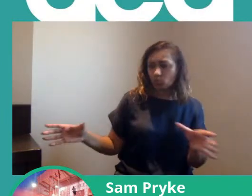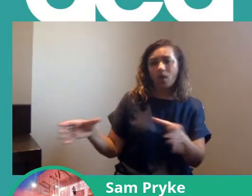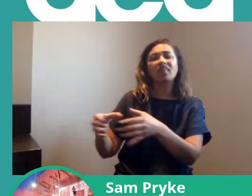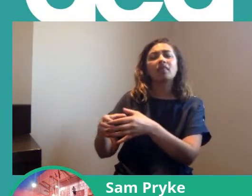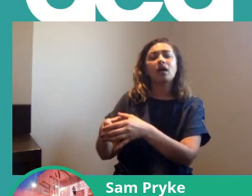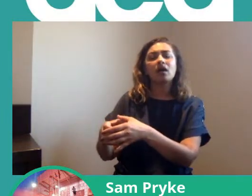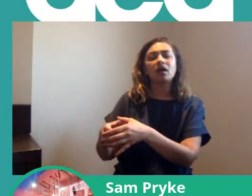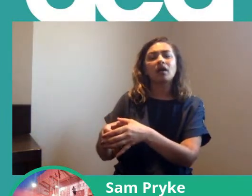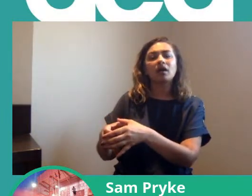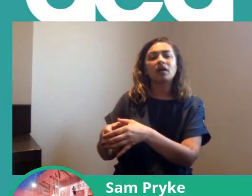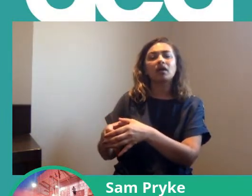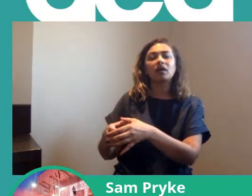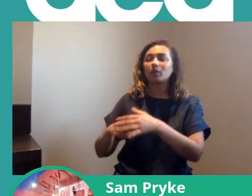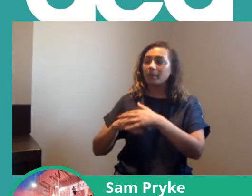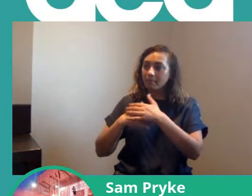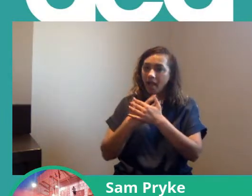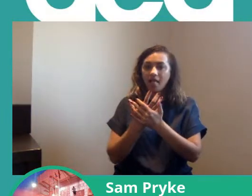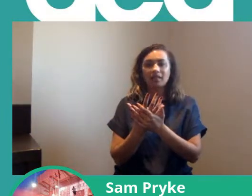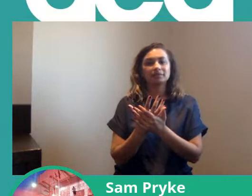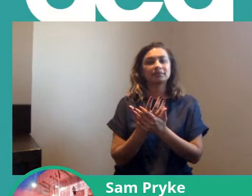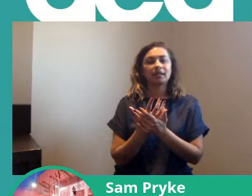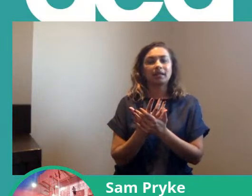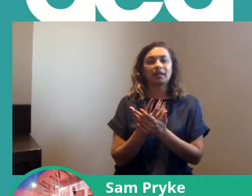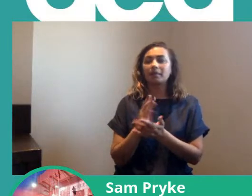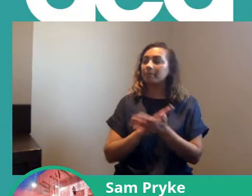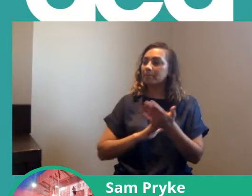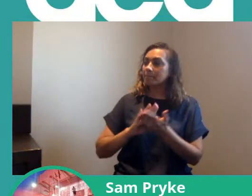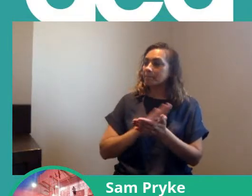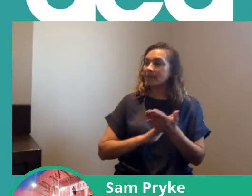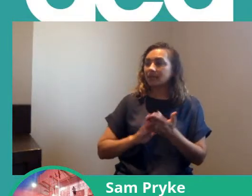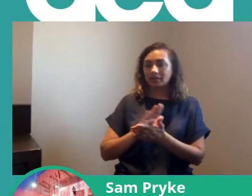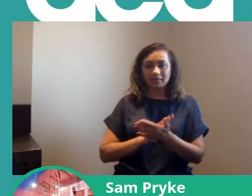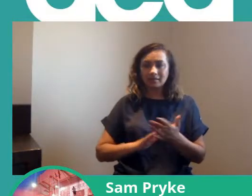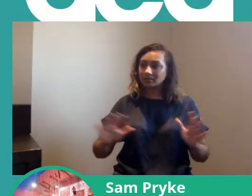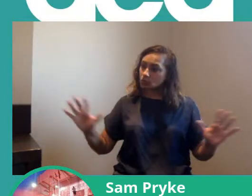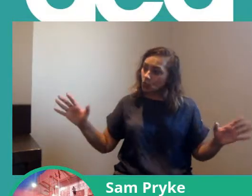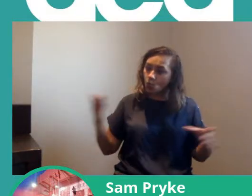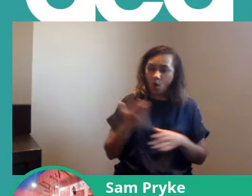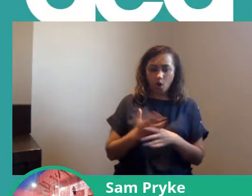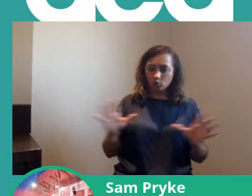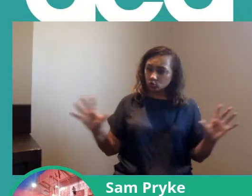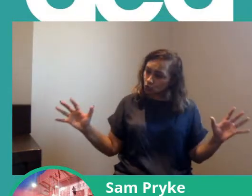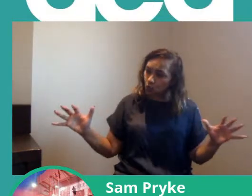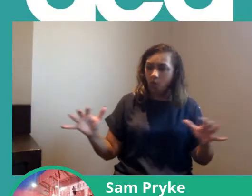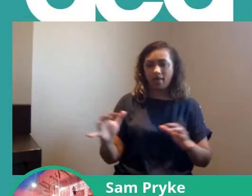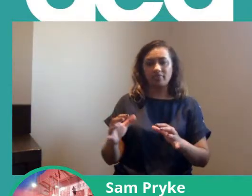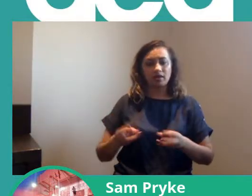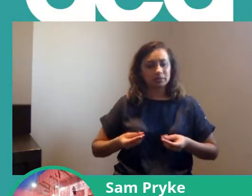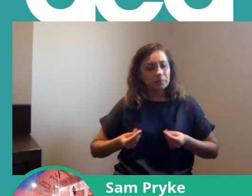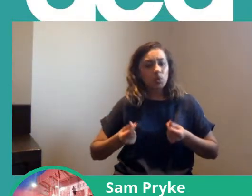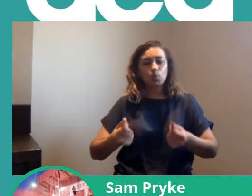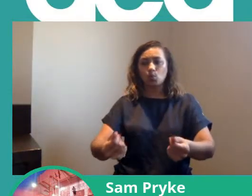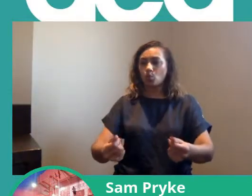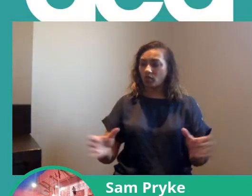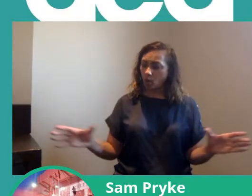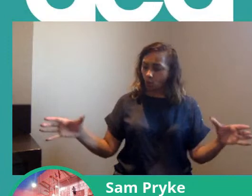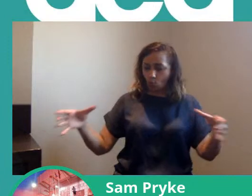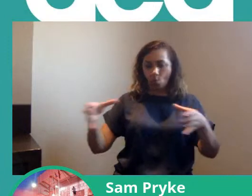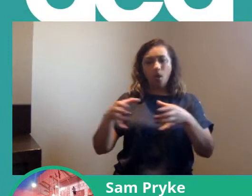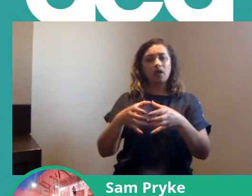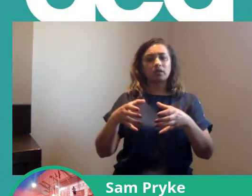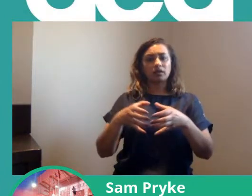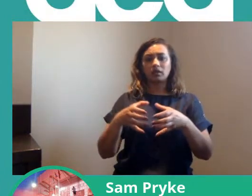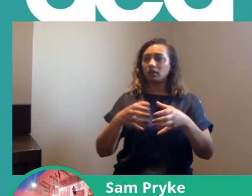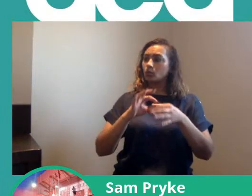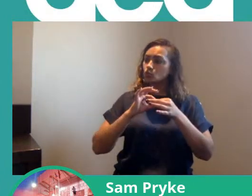about building to a situation where it's all hands on deck and all working together as one as one unified